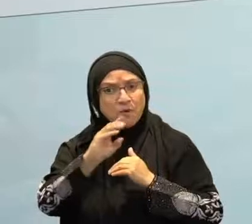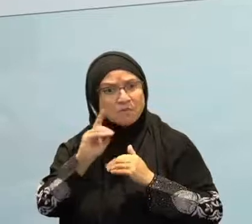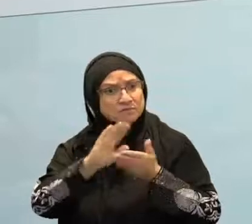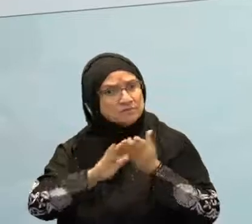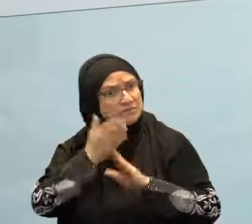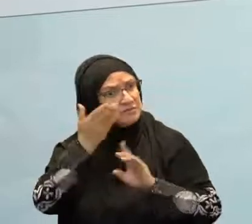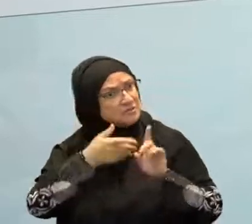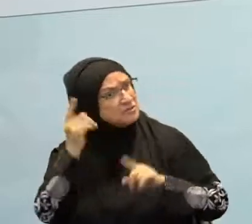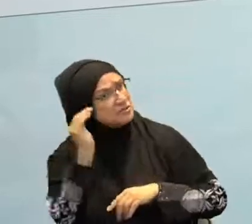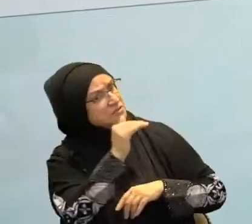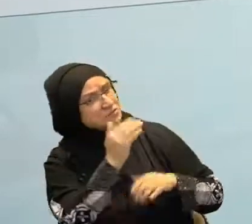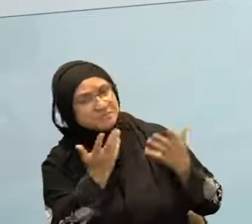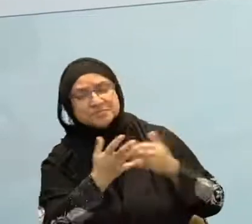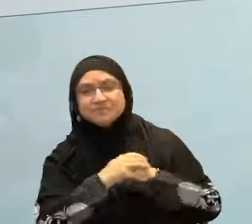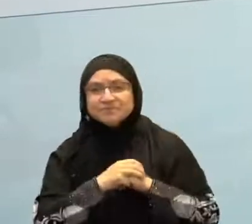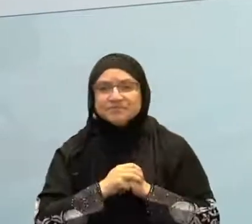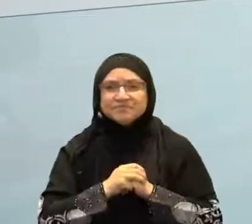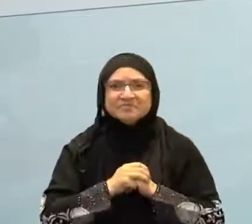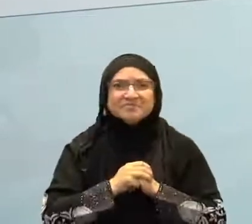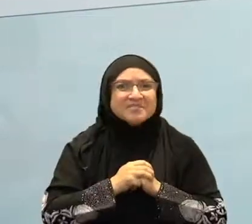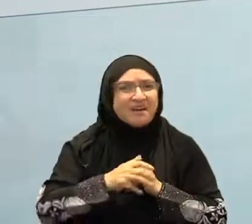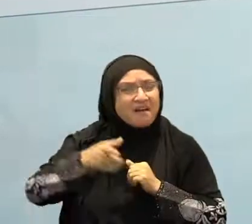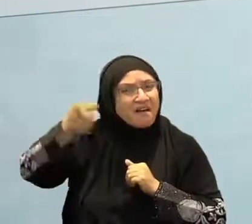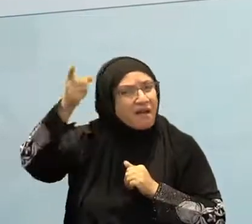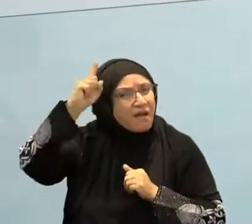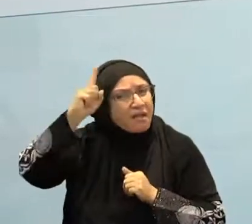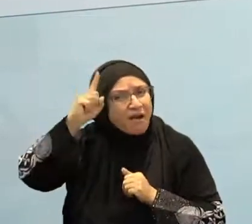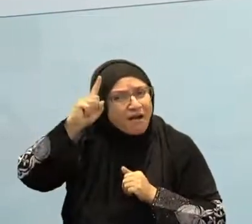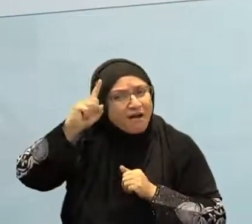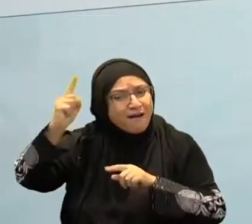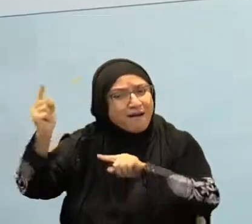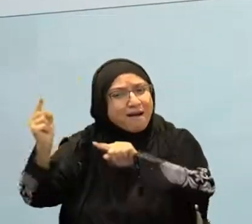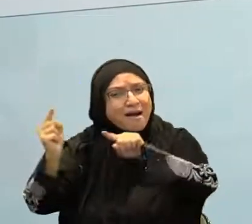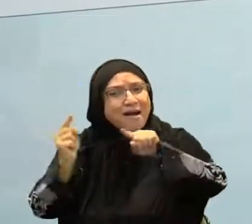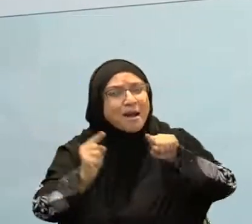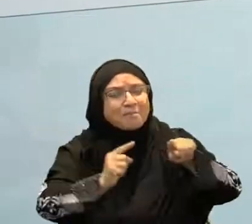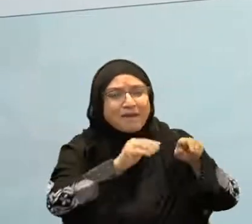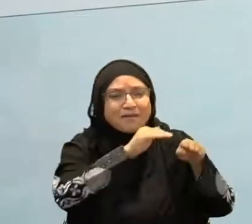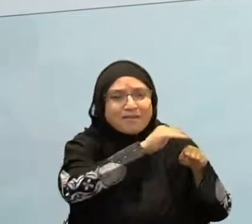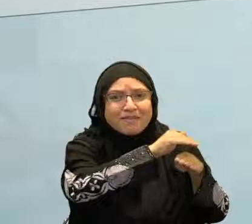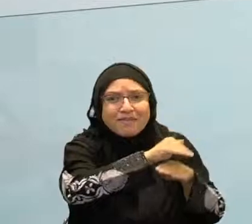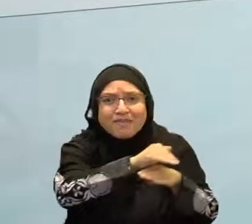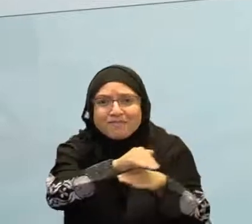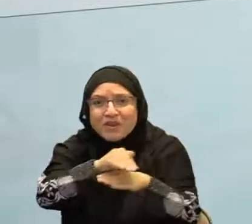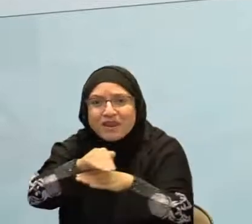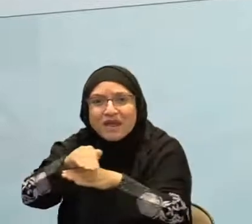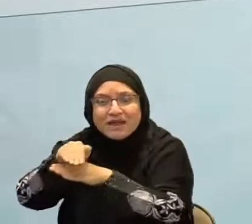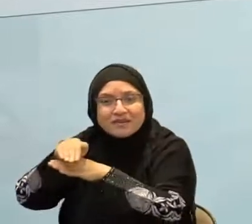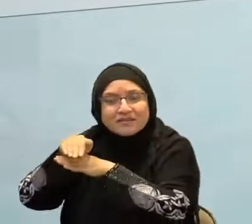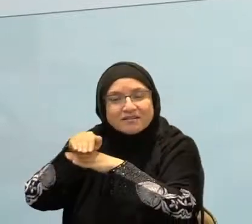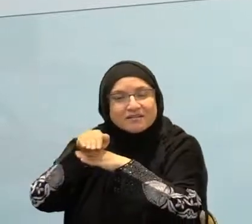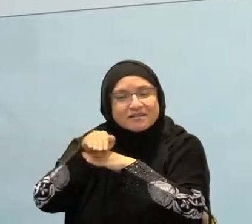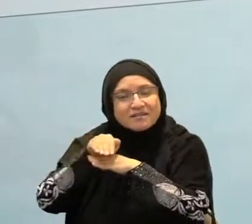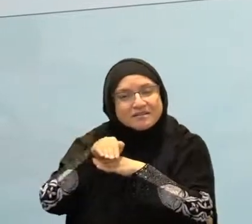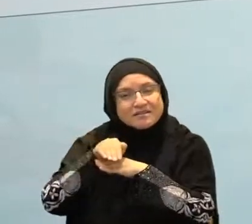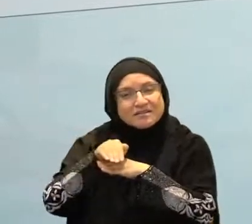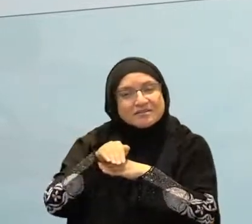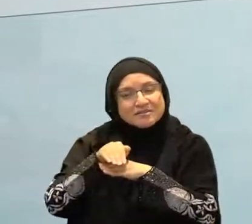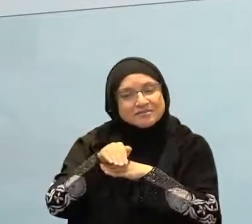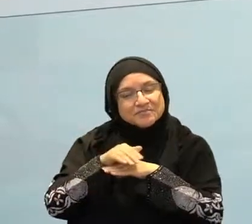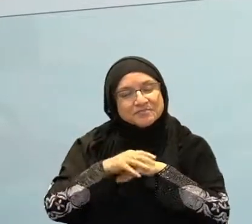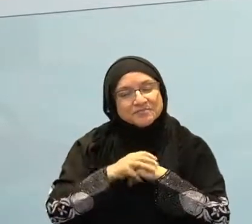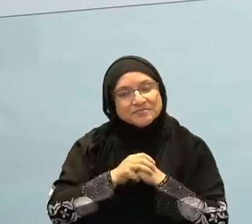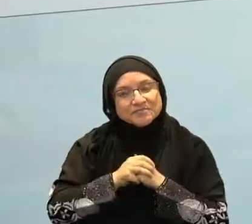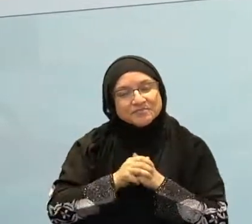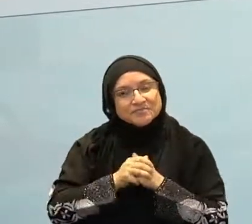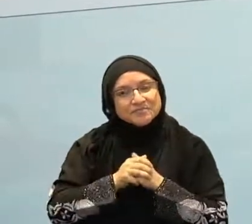Allah subhanahu wa ta'ala comes down every single night ila sama'ad-dunya, to the lowest heaven. Fayakulu rabb, and so the